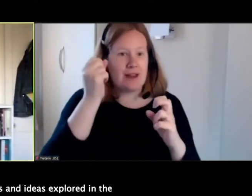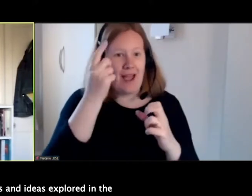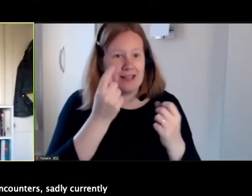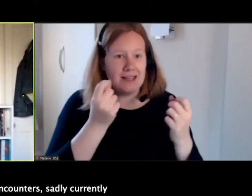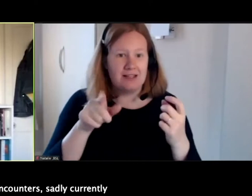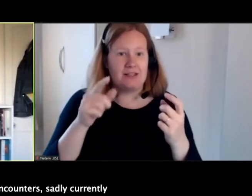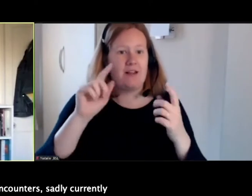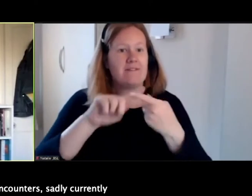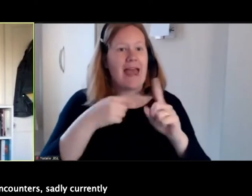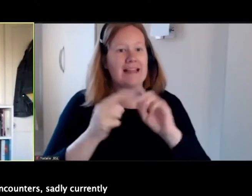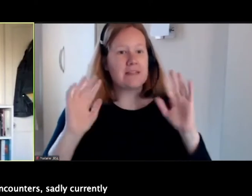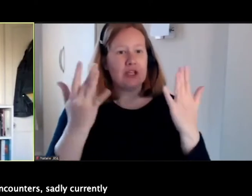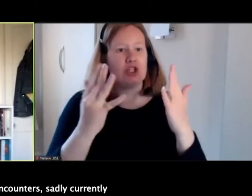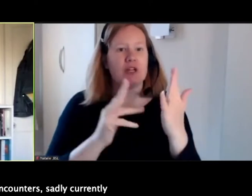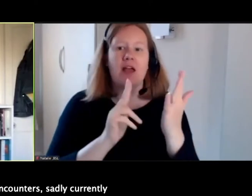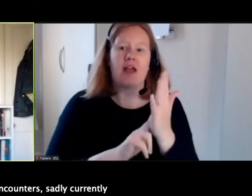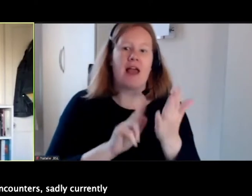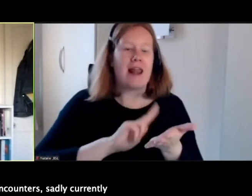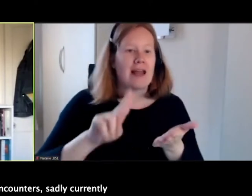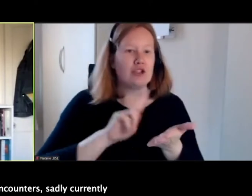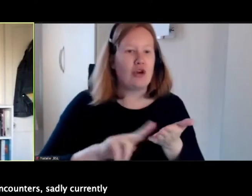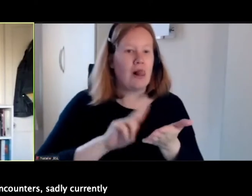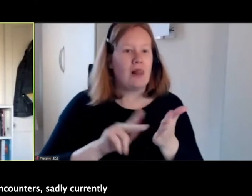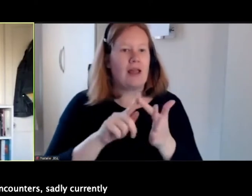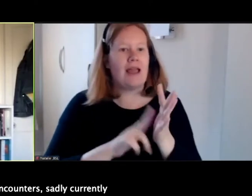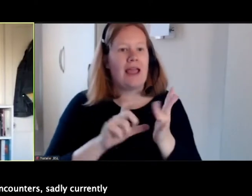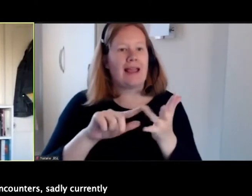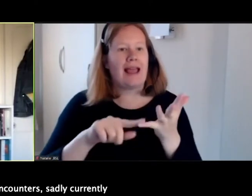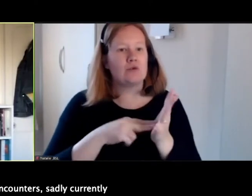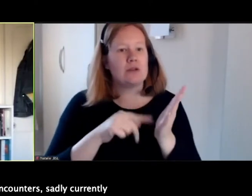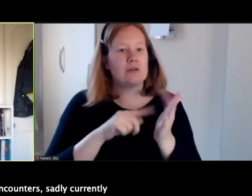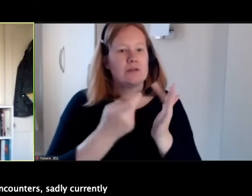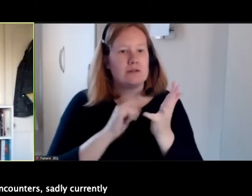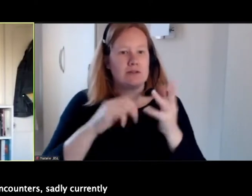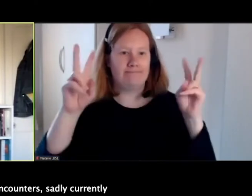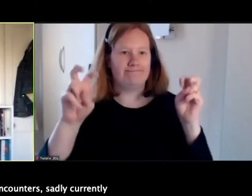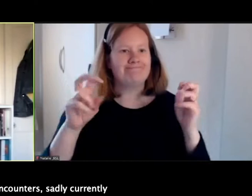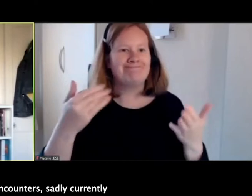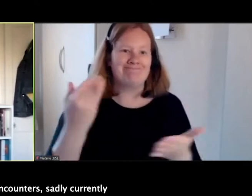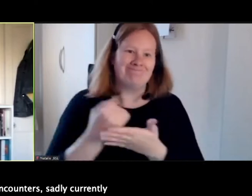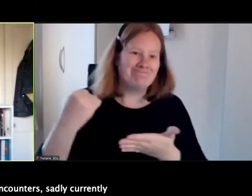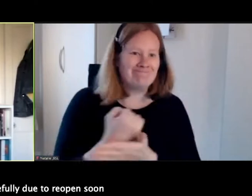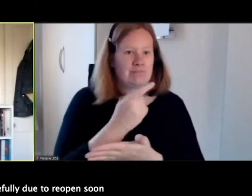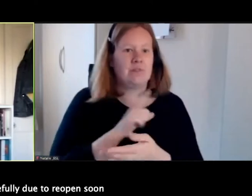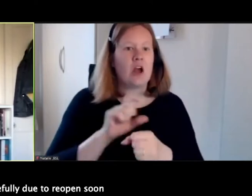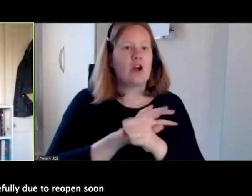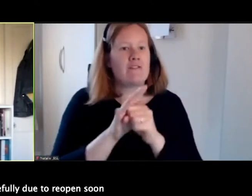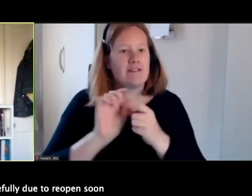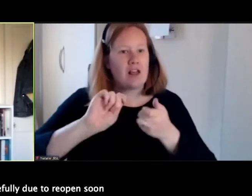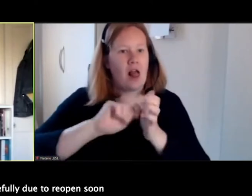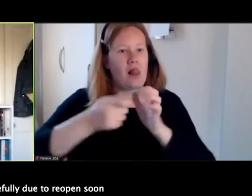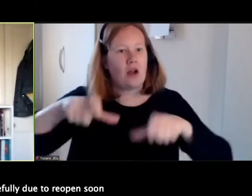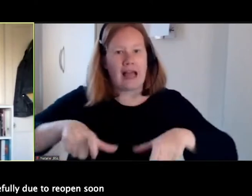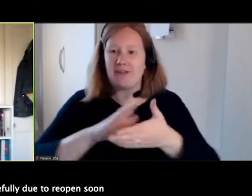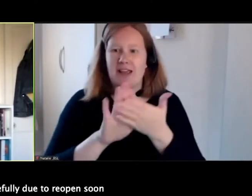exhibition Natural Encounters. It's sadly currently closed due to the current lockdown but hopefully due